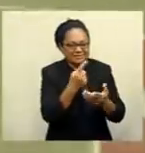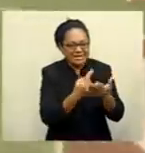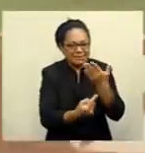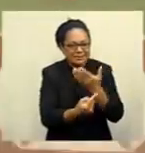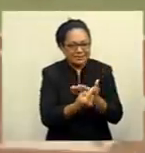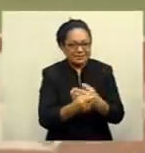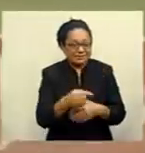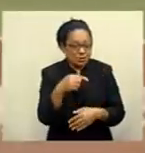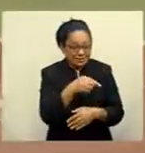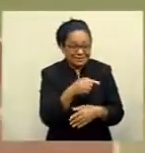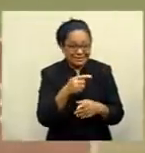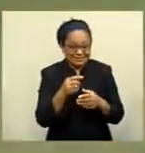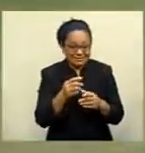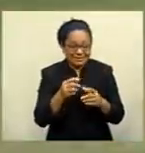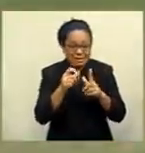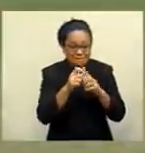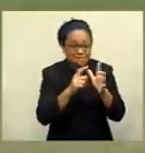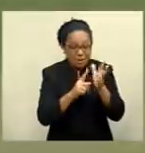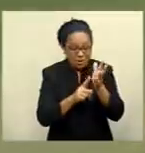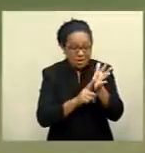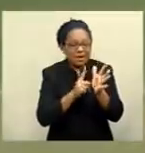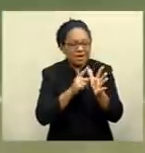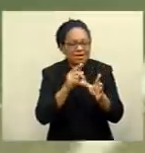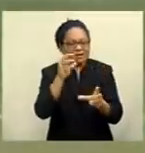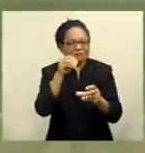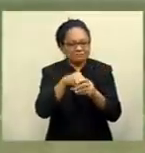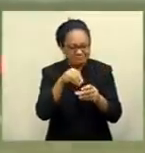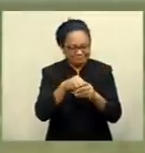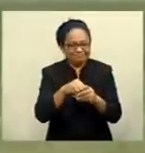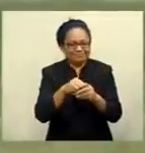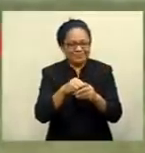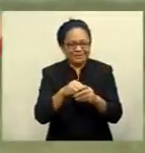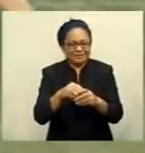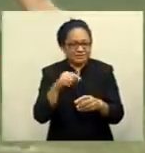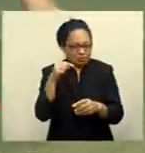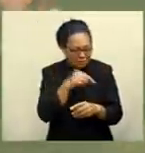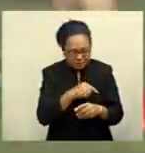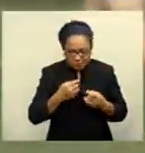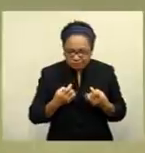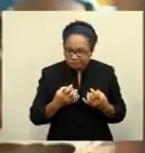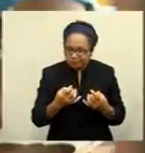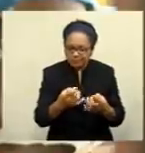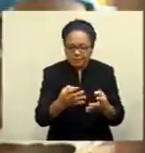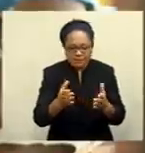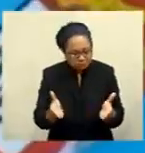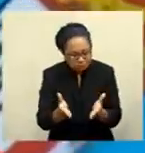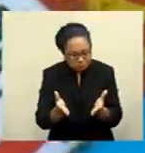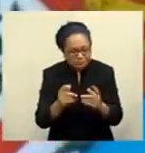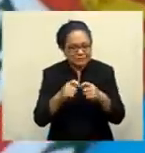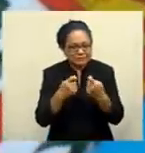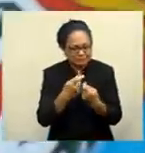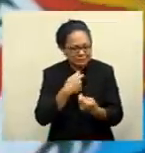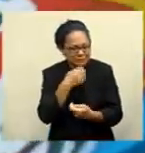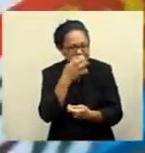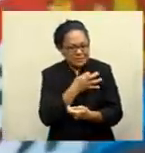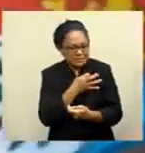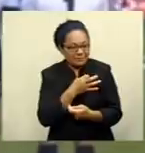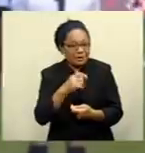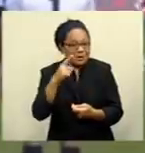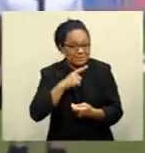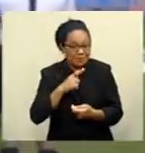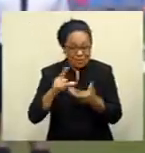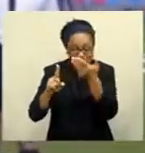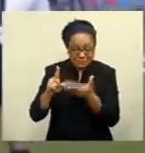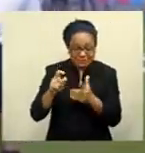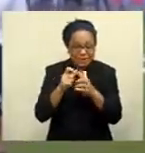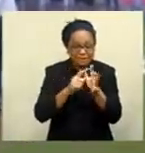he was part of that journey. The team wouldn't have won if Paola hadn't done what he'd done in that part of that journey. I don't believe in it. I believe it is a full four and a half, five